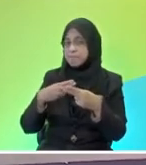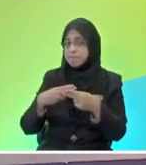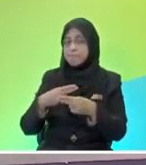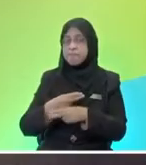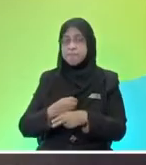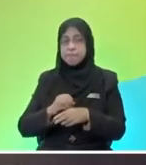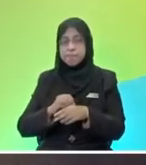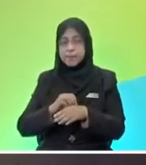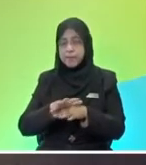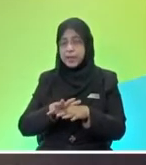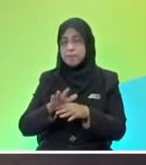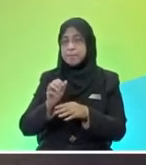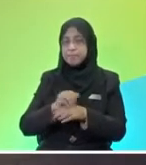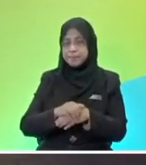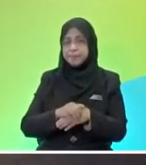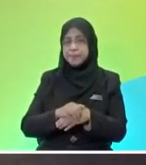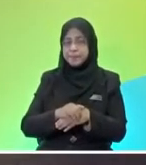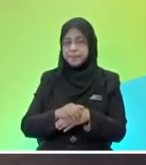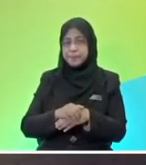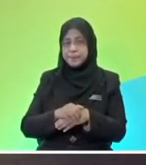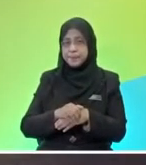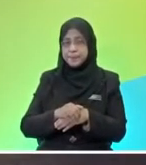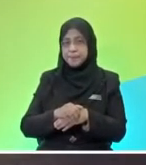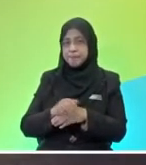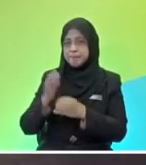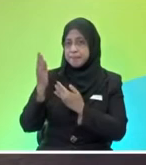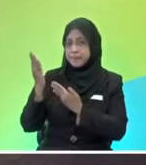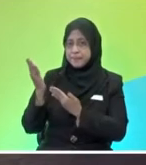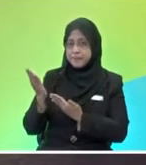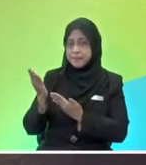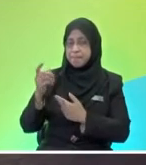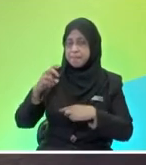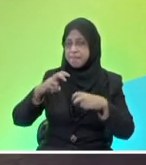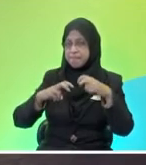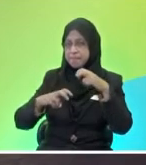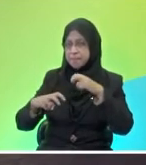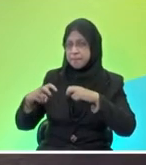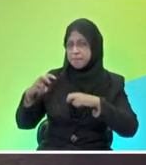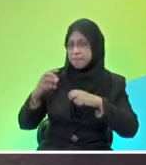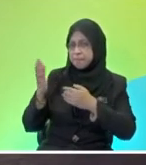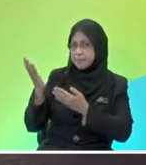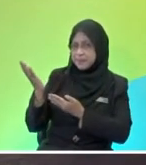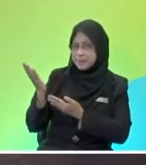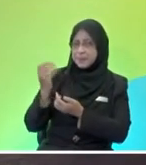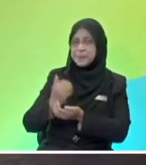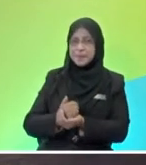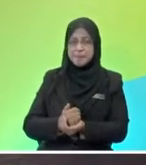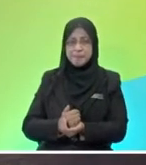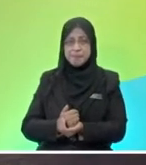Okay, so we are going to do a little, we can alter this experiment a bit here. So, we're going to move, put it at the back.